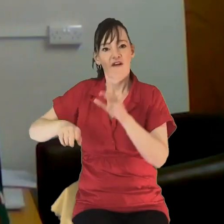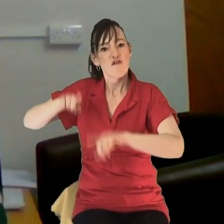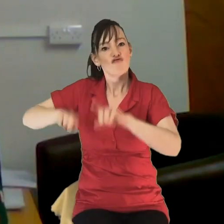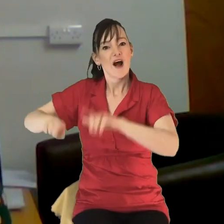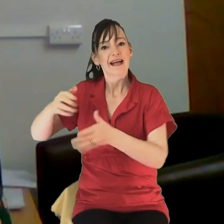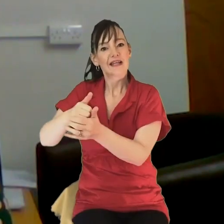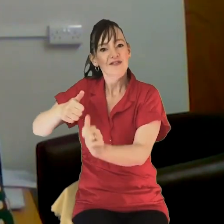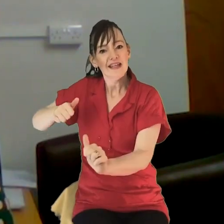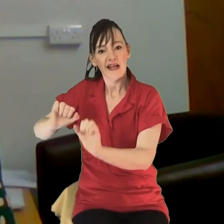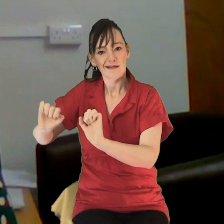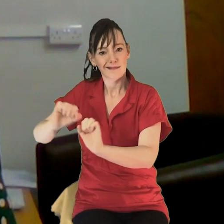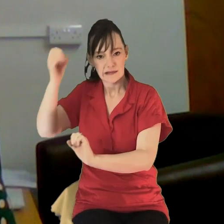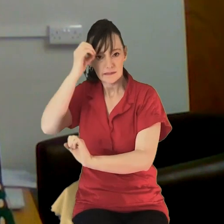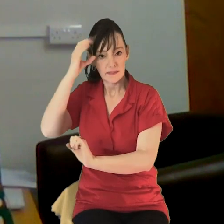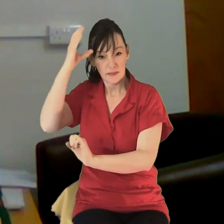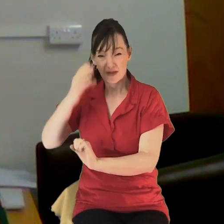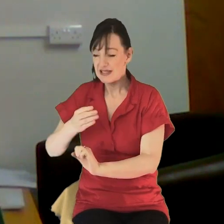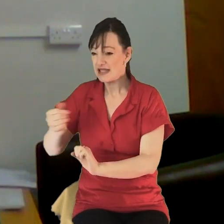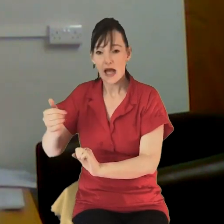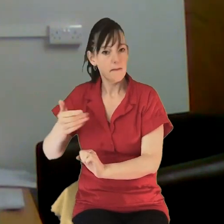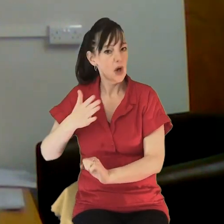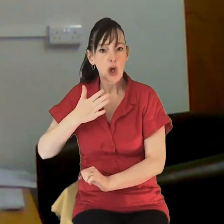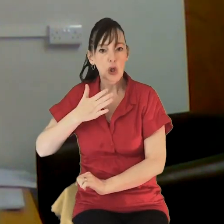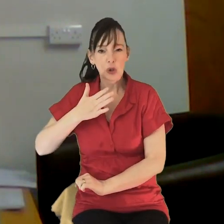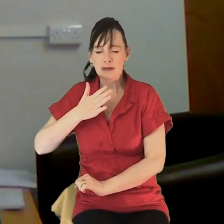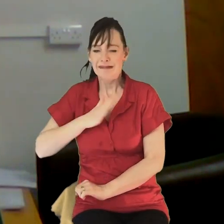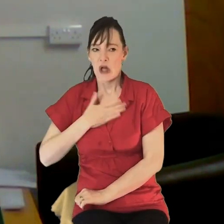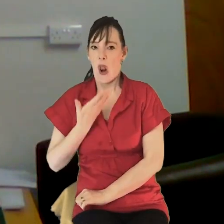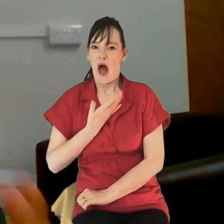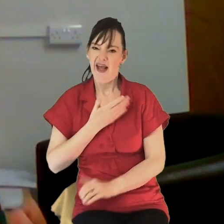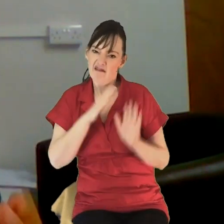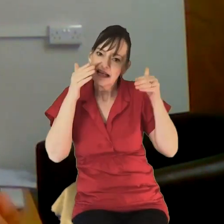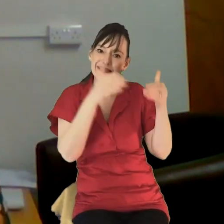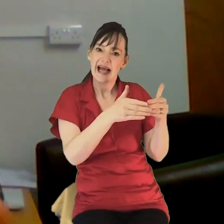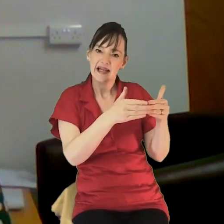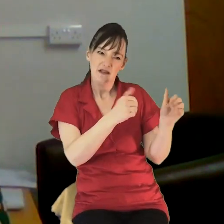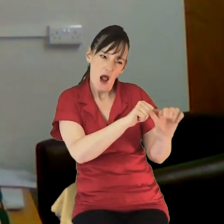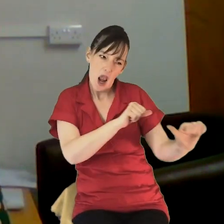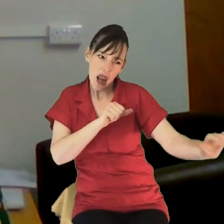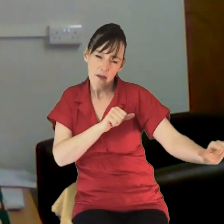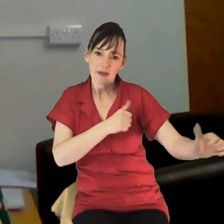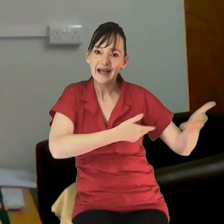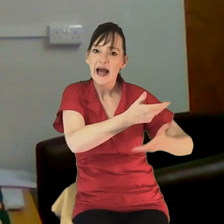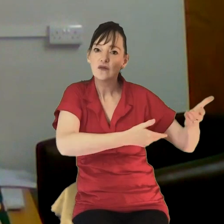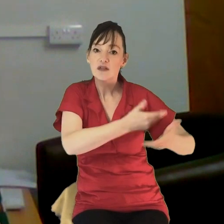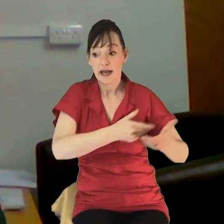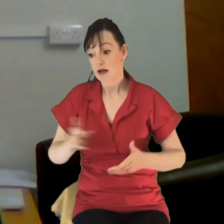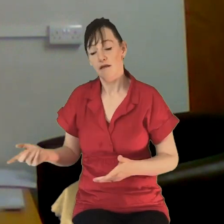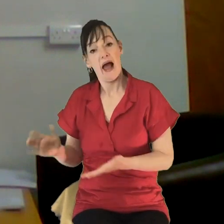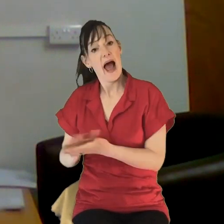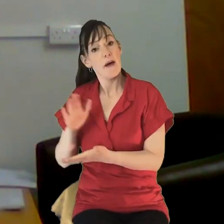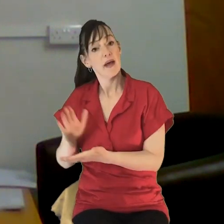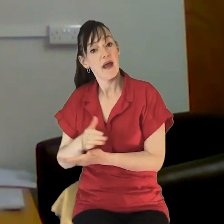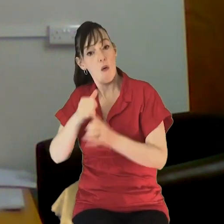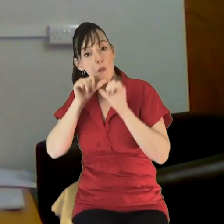intense counselling, but are really keen to kind of just offer a 20 minute phone call that they chat and listen and then offer to